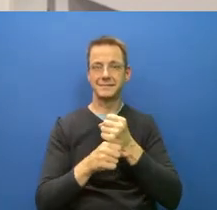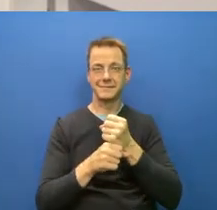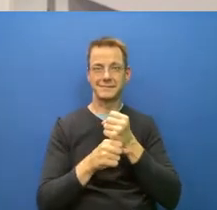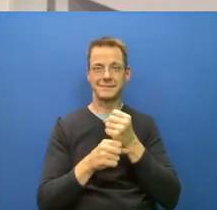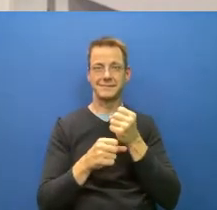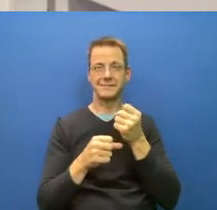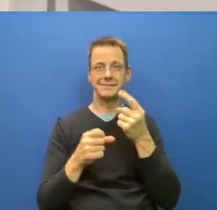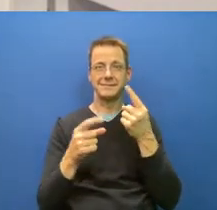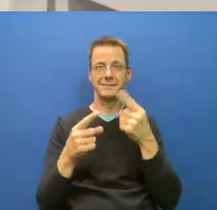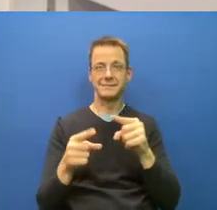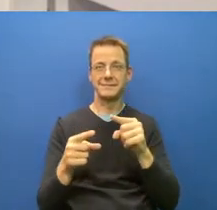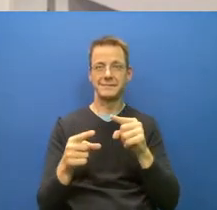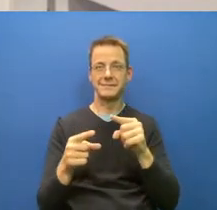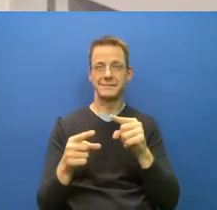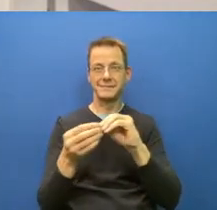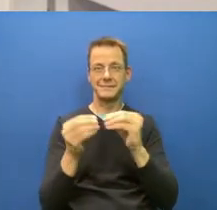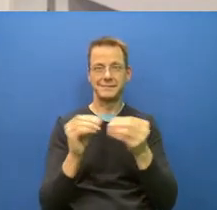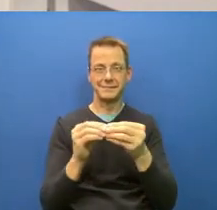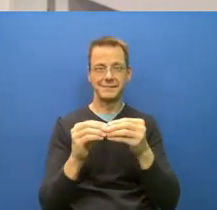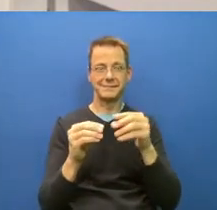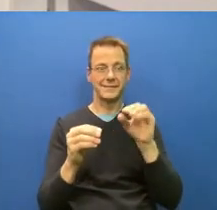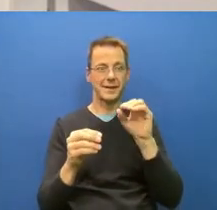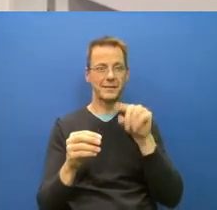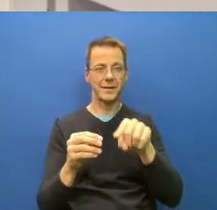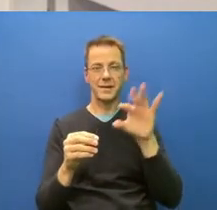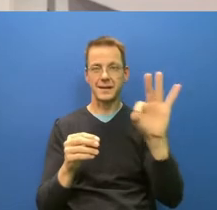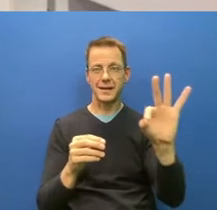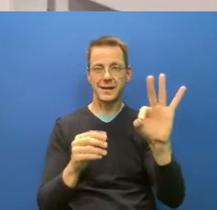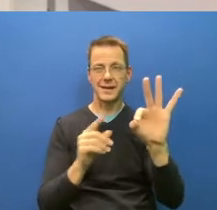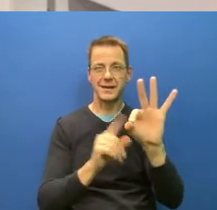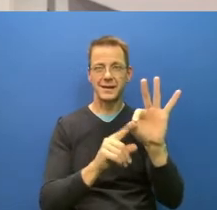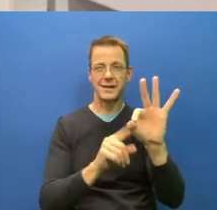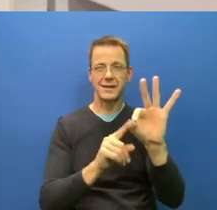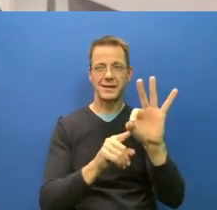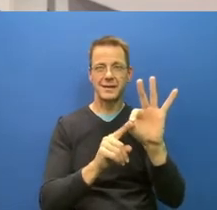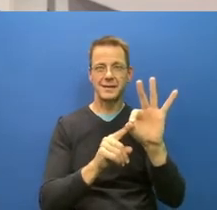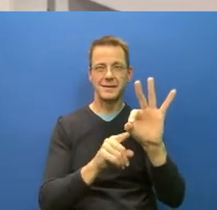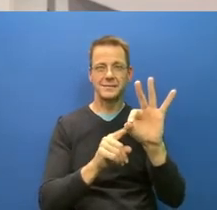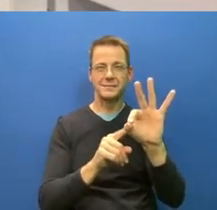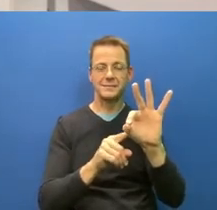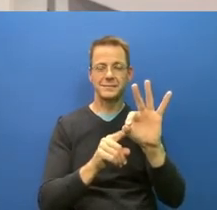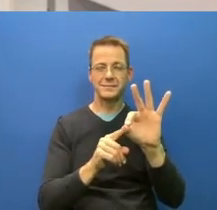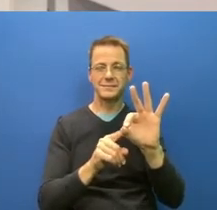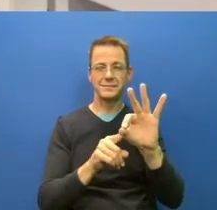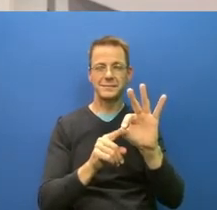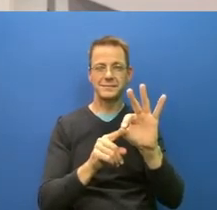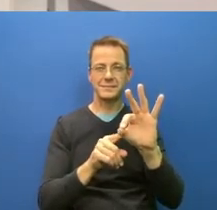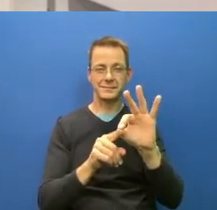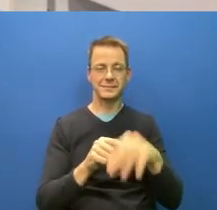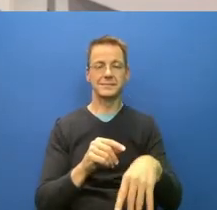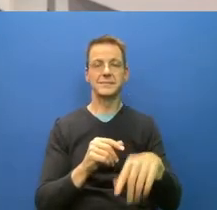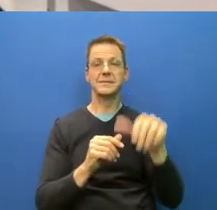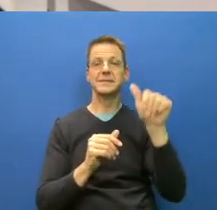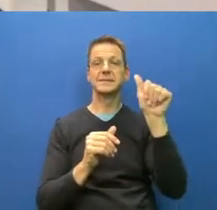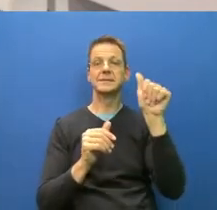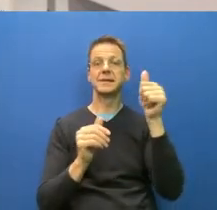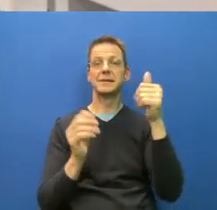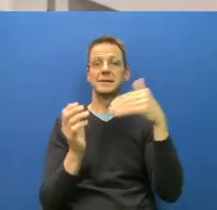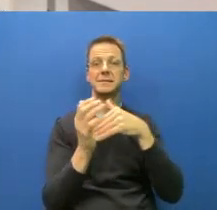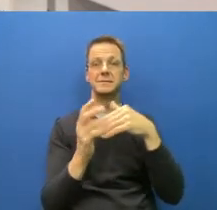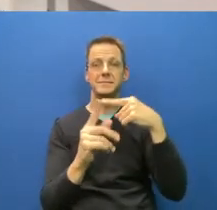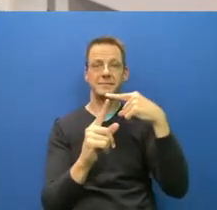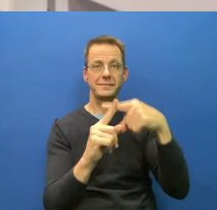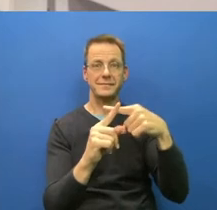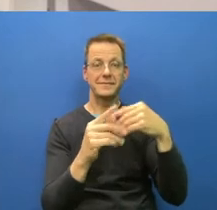cases, the next five days are going to create 9,000 cases. So, you know, the R is below one, but because you have a lot of cases